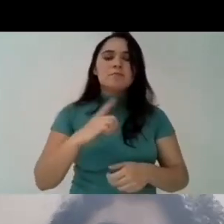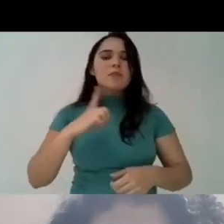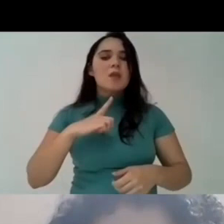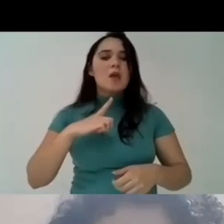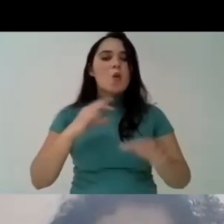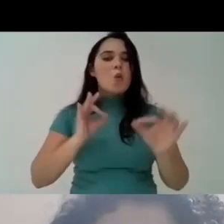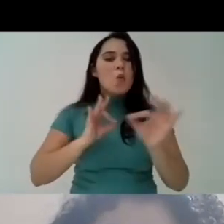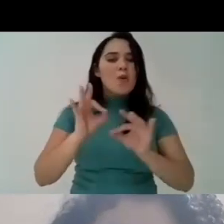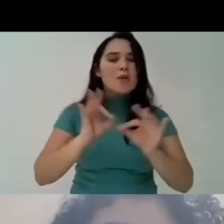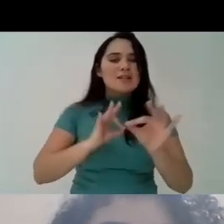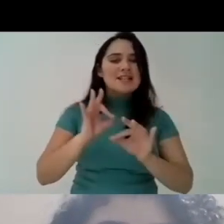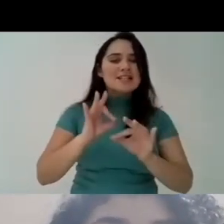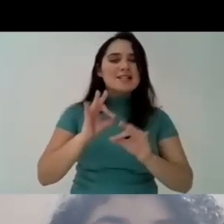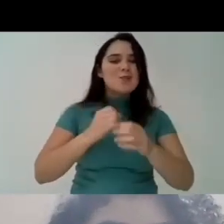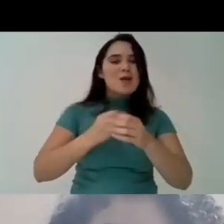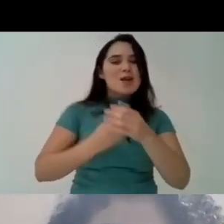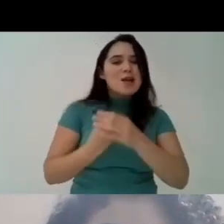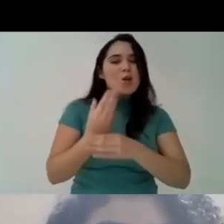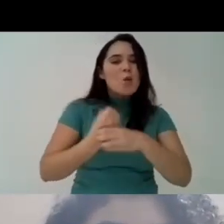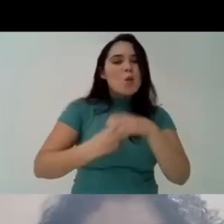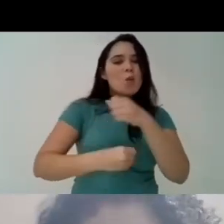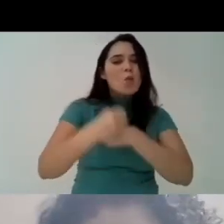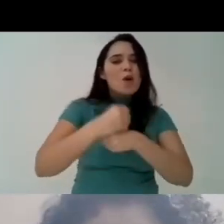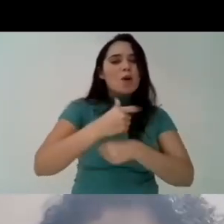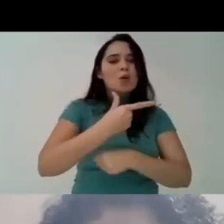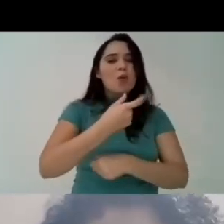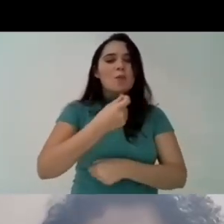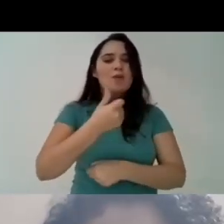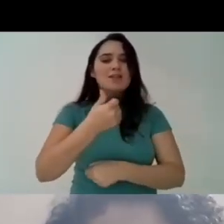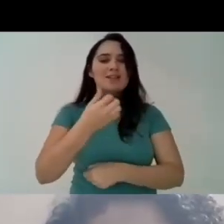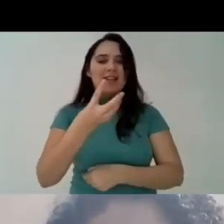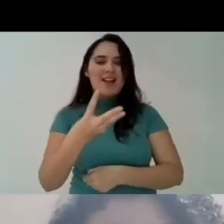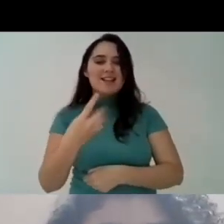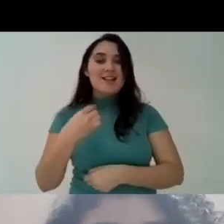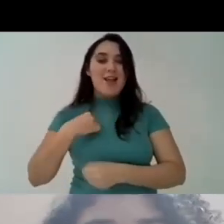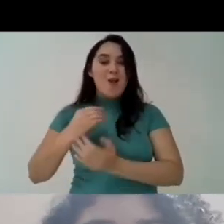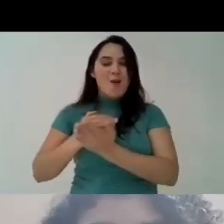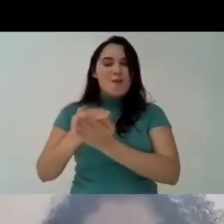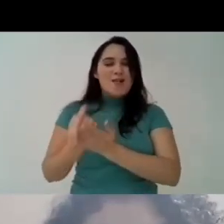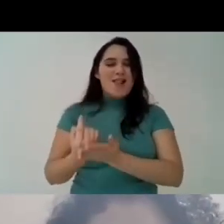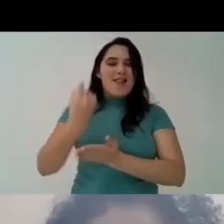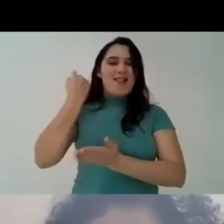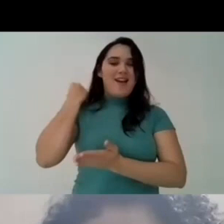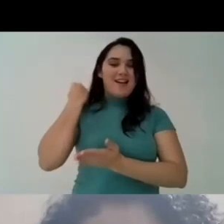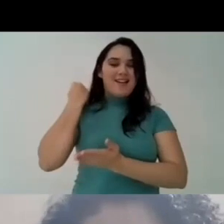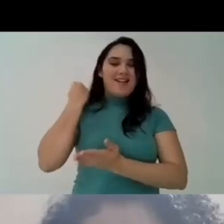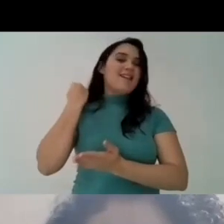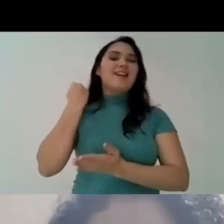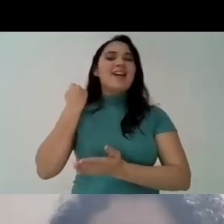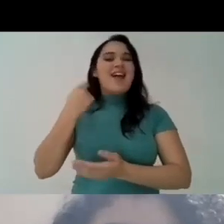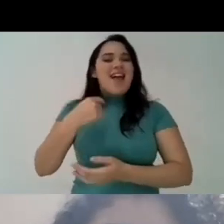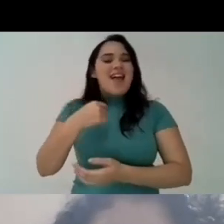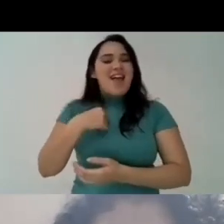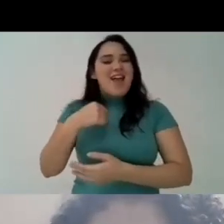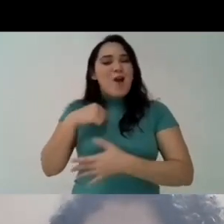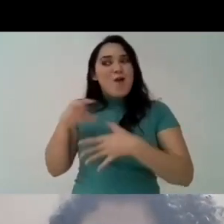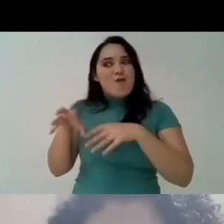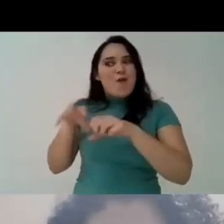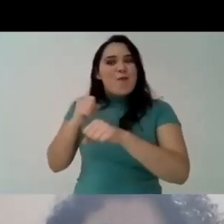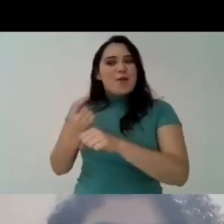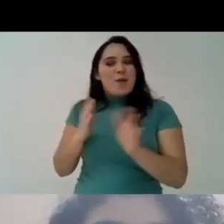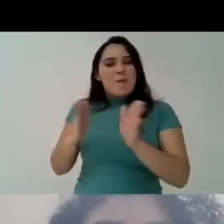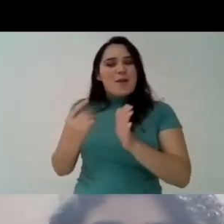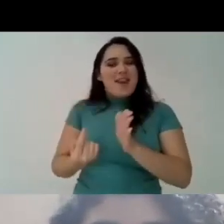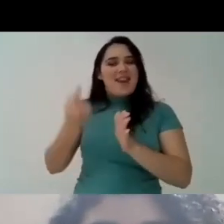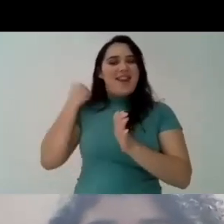to debate the program of the permanent scholarship this is a program that it